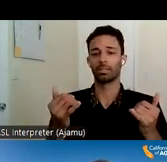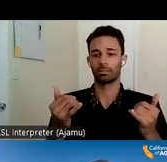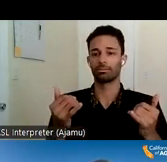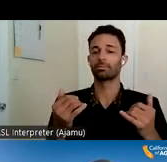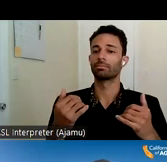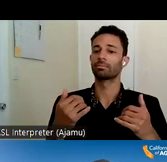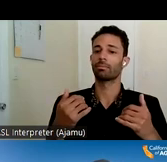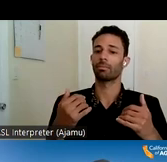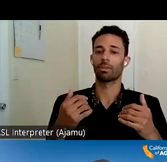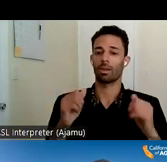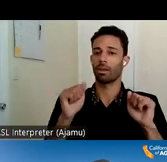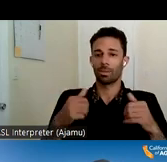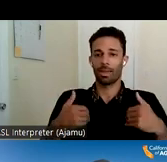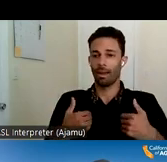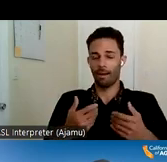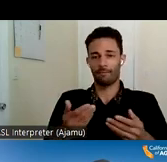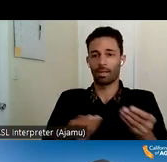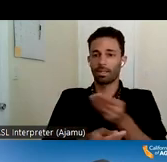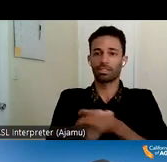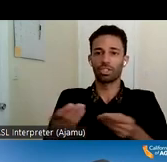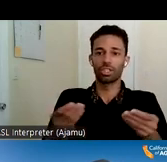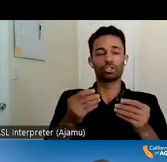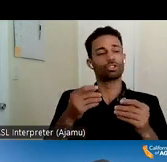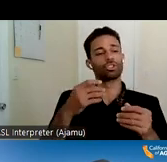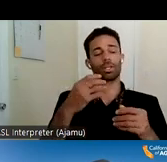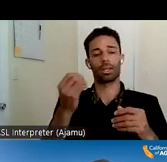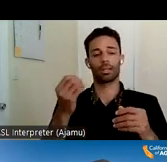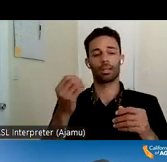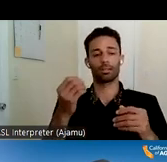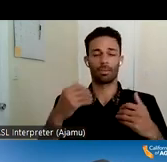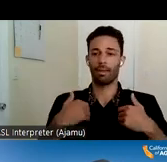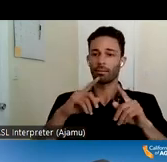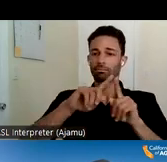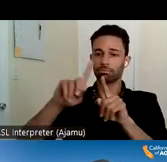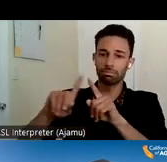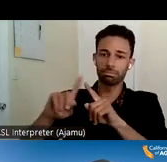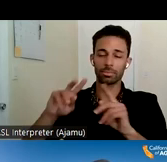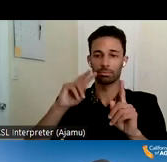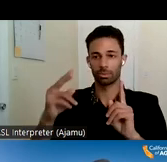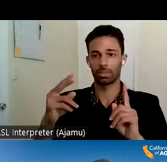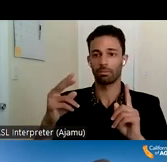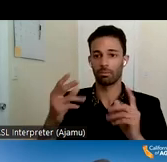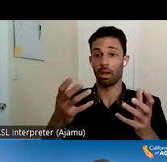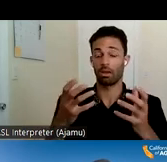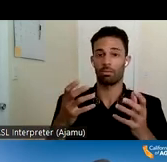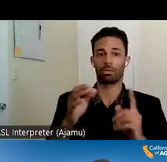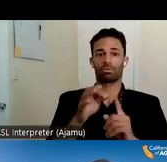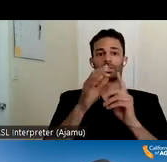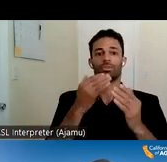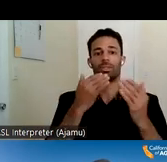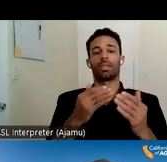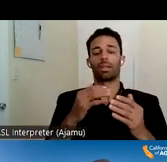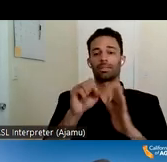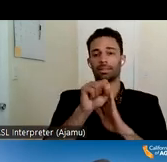got to really have an exchange and bring in different perspectives um i want to especially thank all of our state